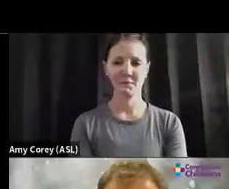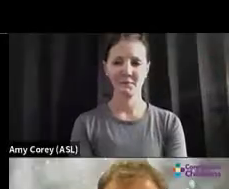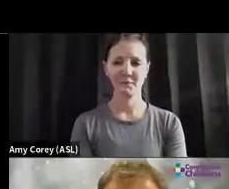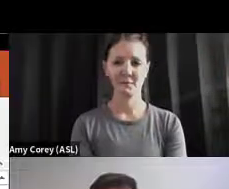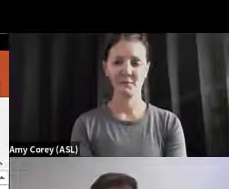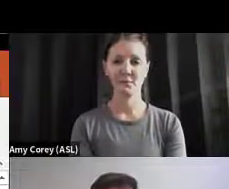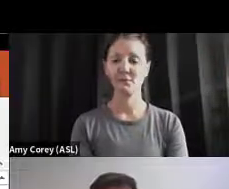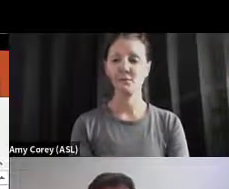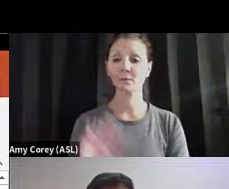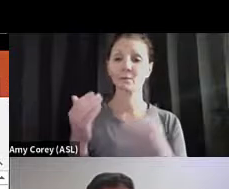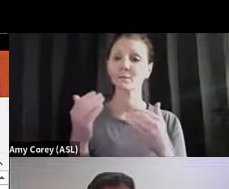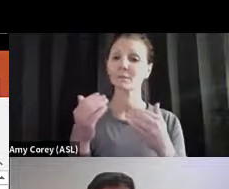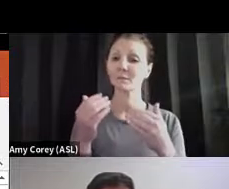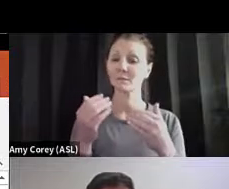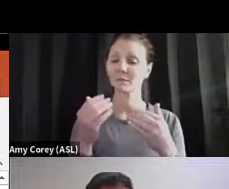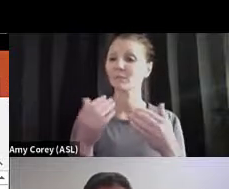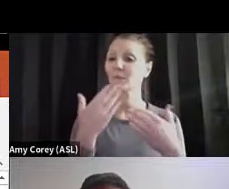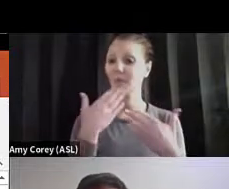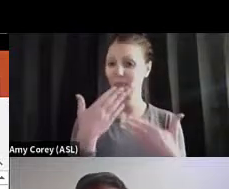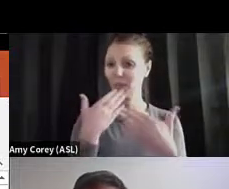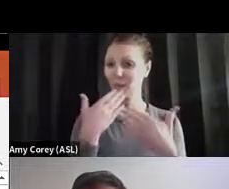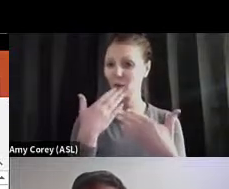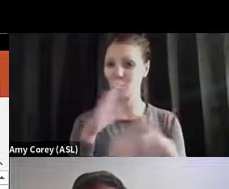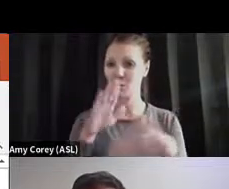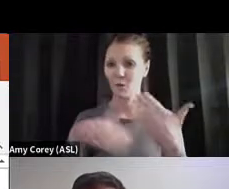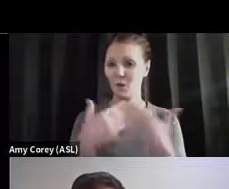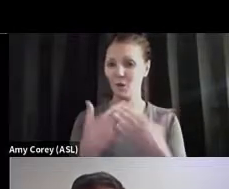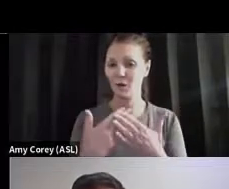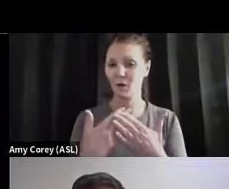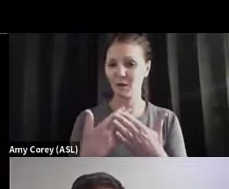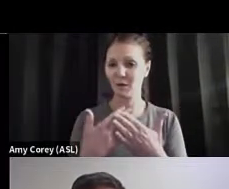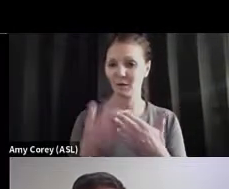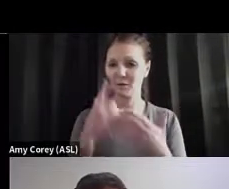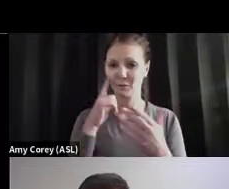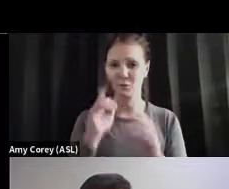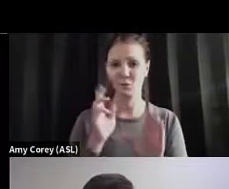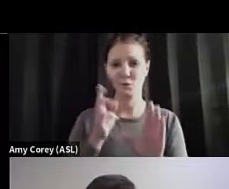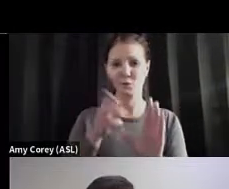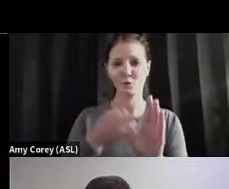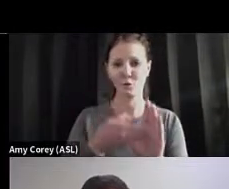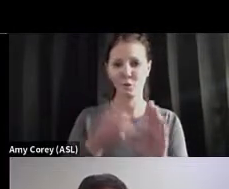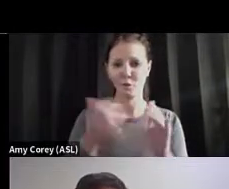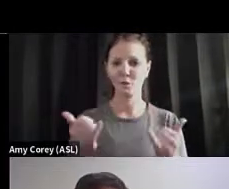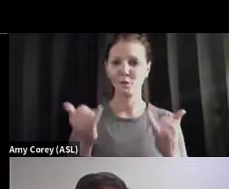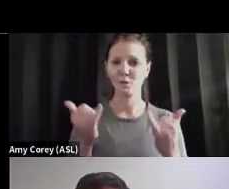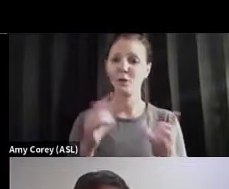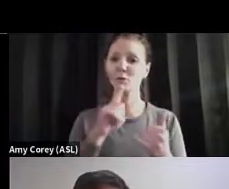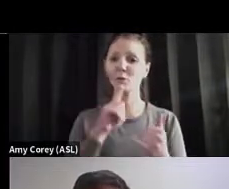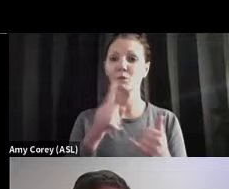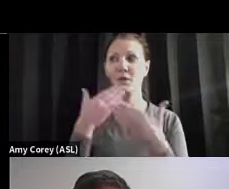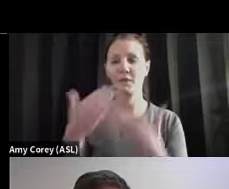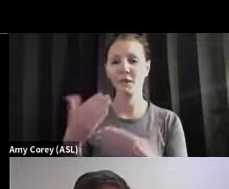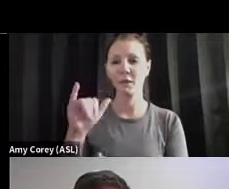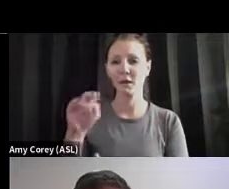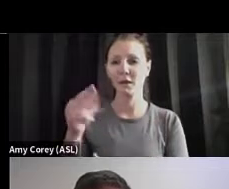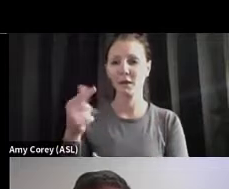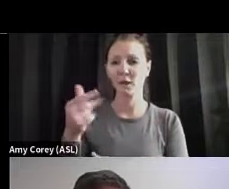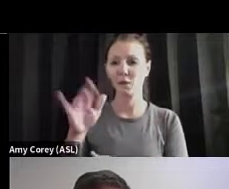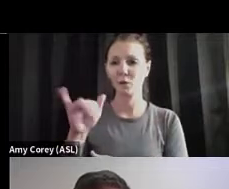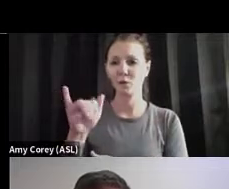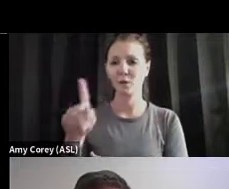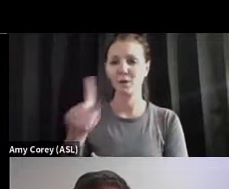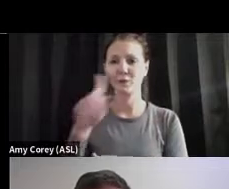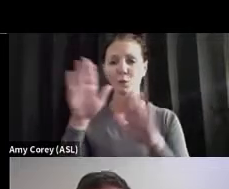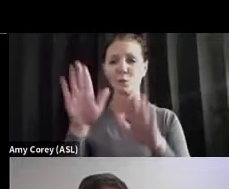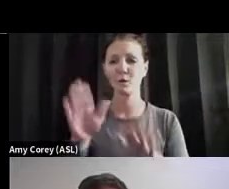So first of all, just thank you everyone for attending. And I really want to thank Ingrid for just wonderful facilitating